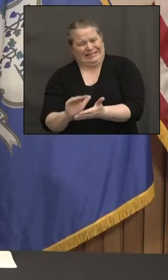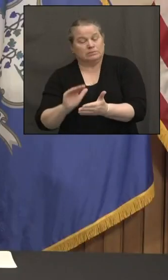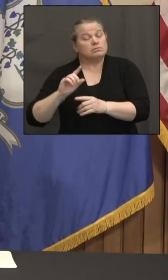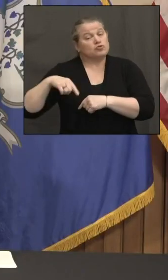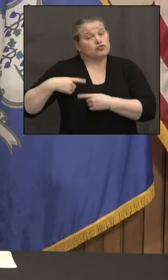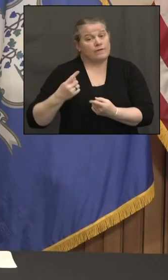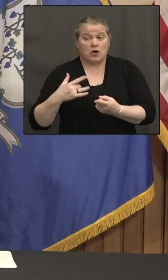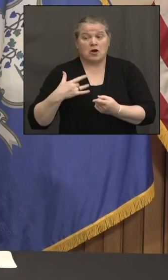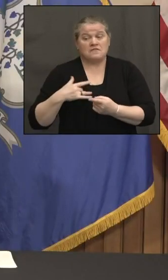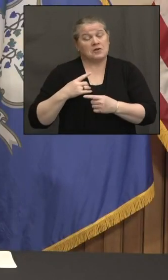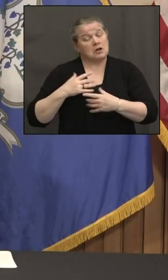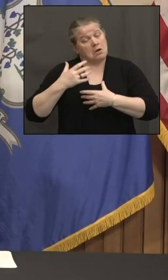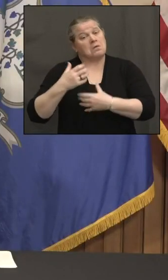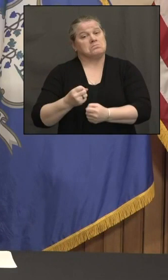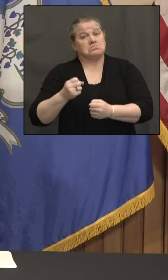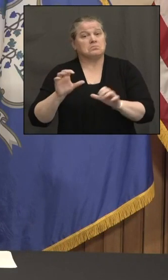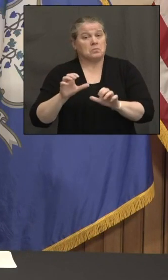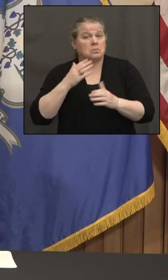NBC, Connecticut.